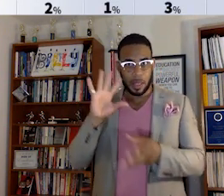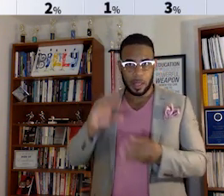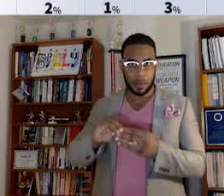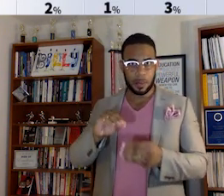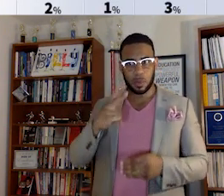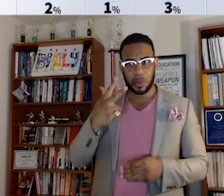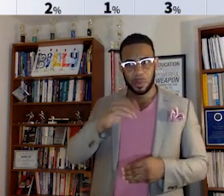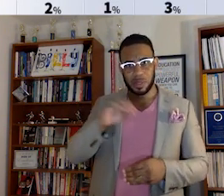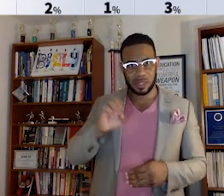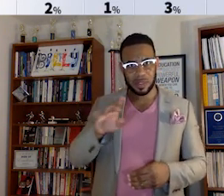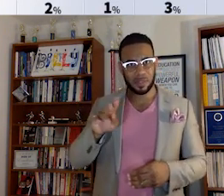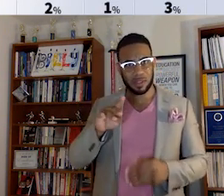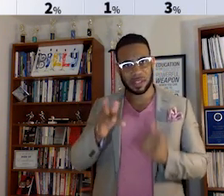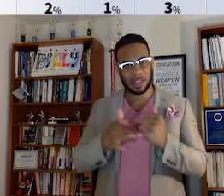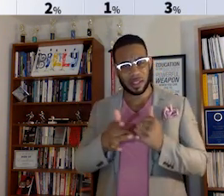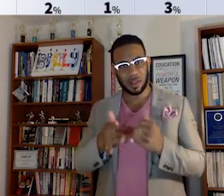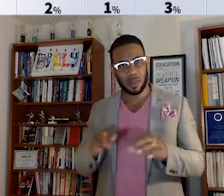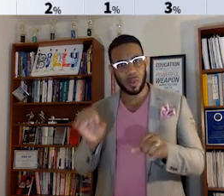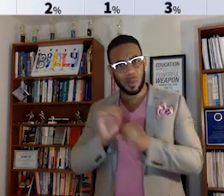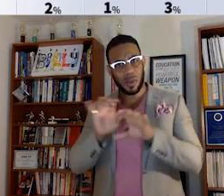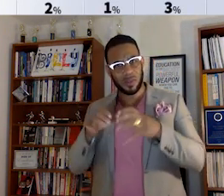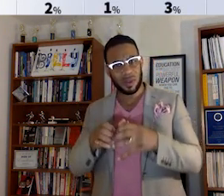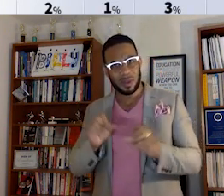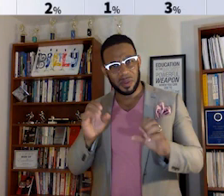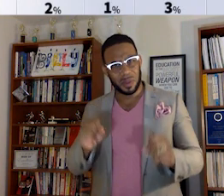% of their technical workforce.